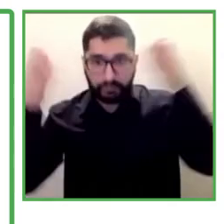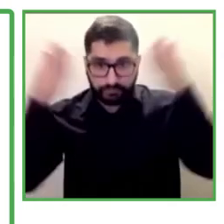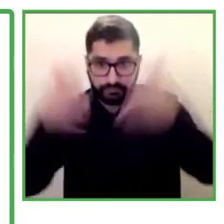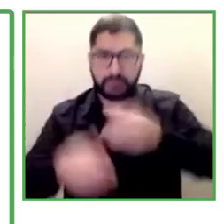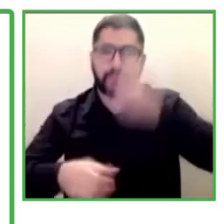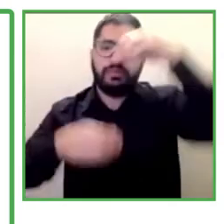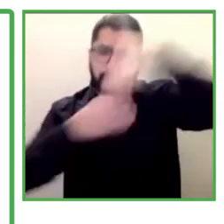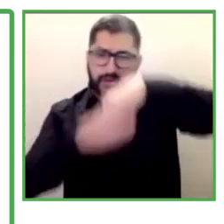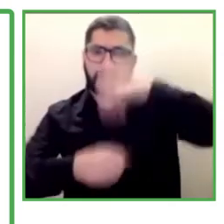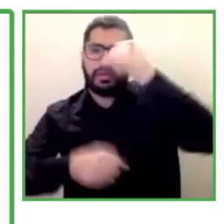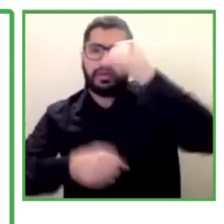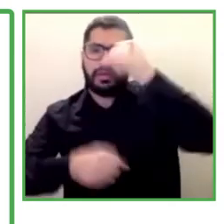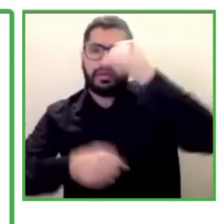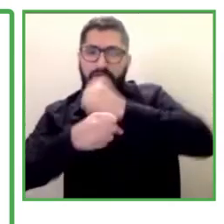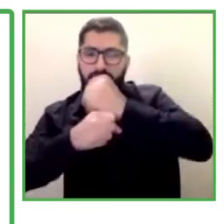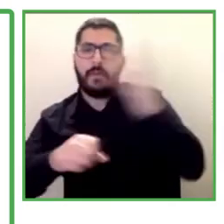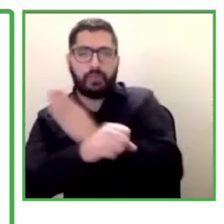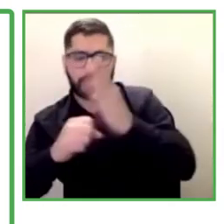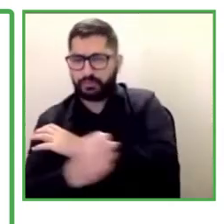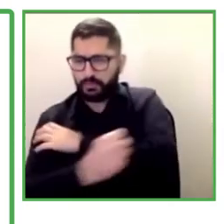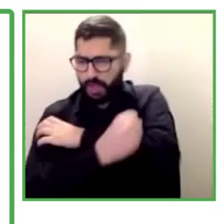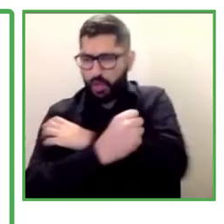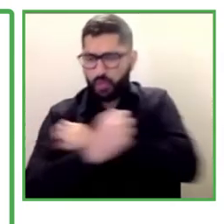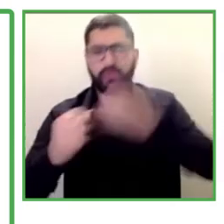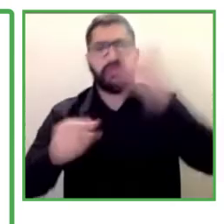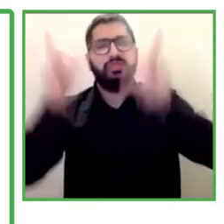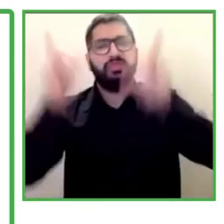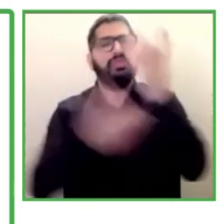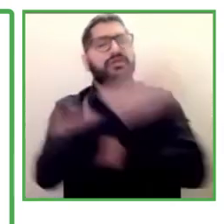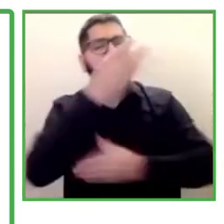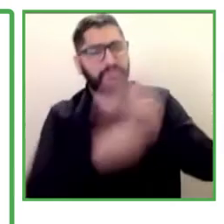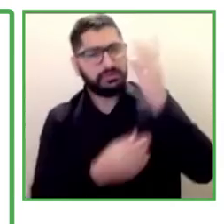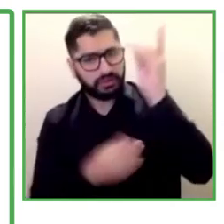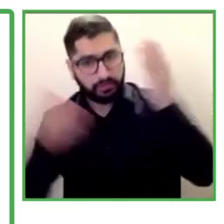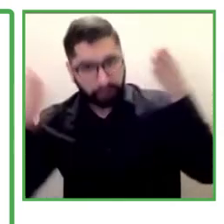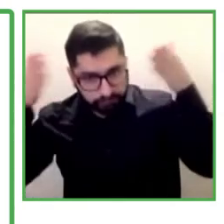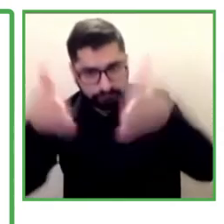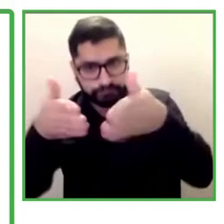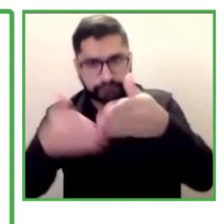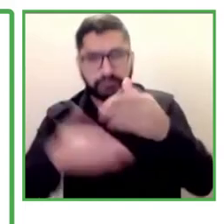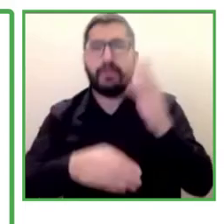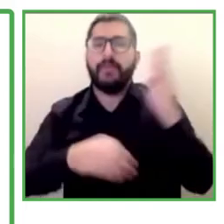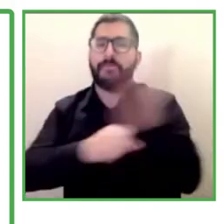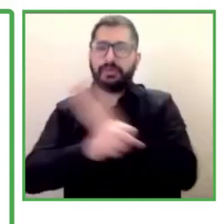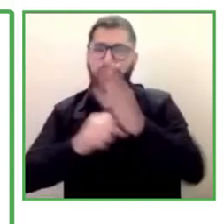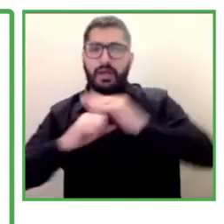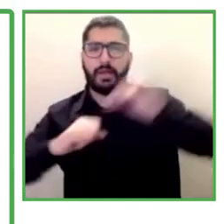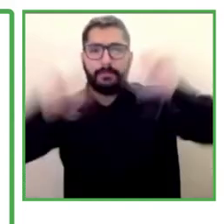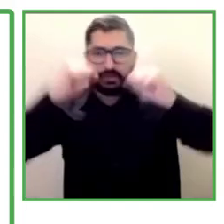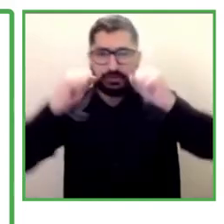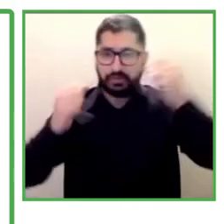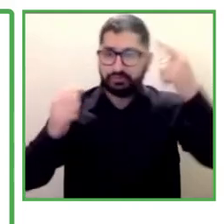strengthen the people that have disabilities and that are already working in the companies through innovation.